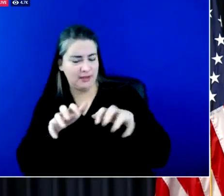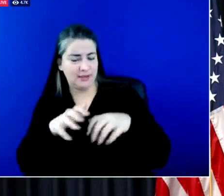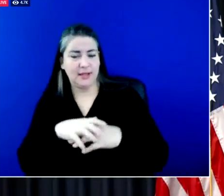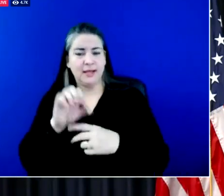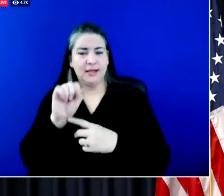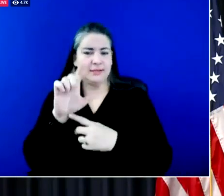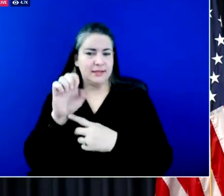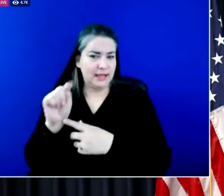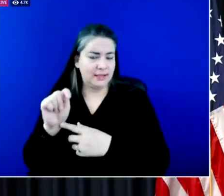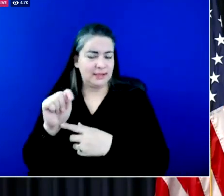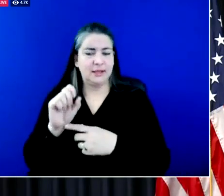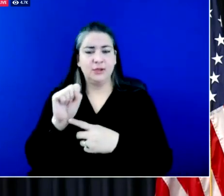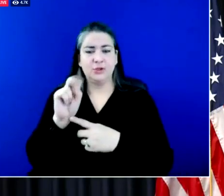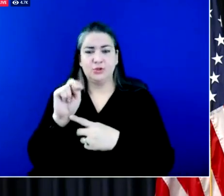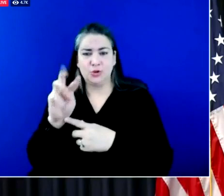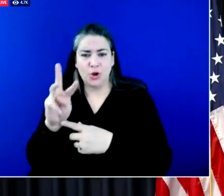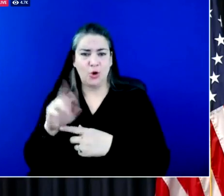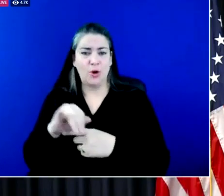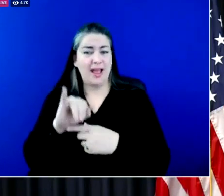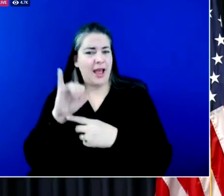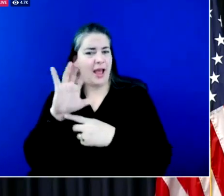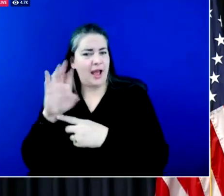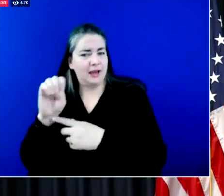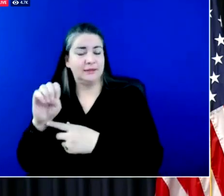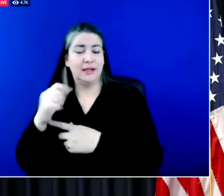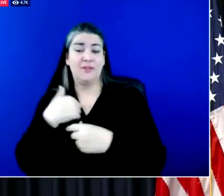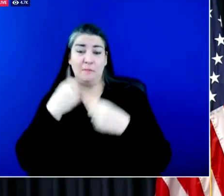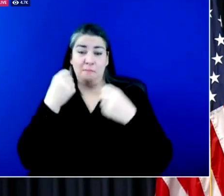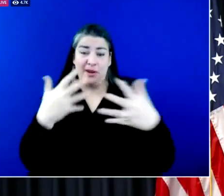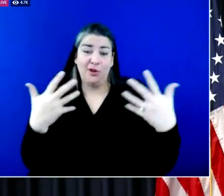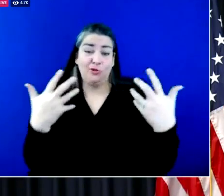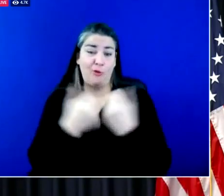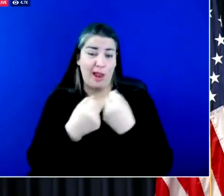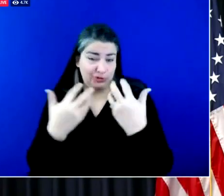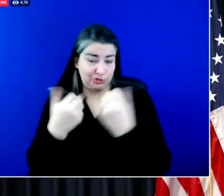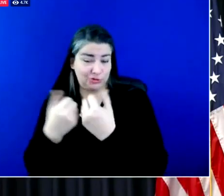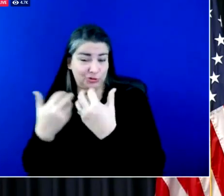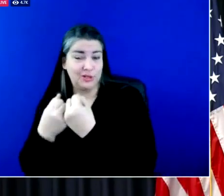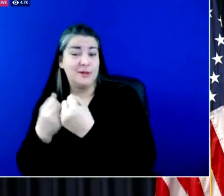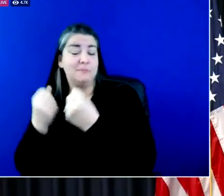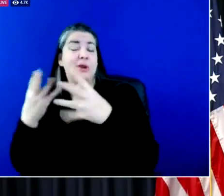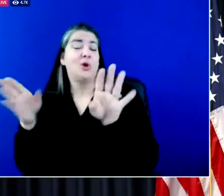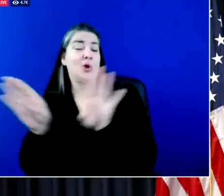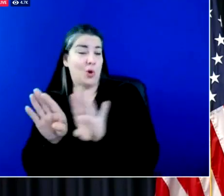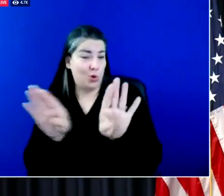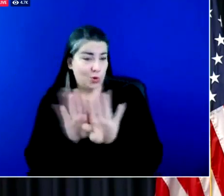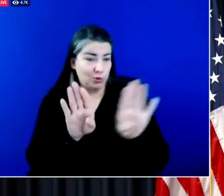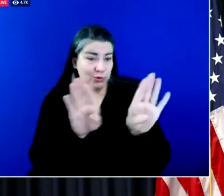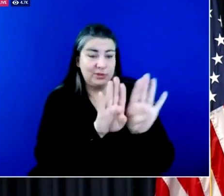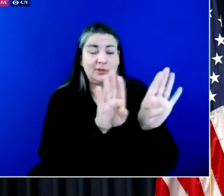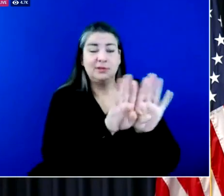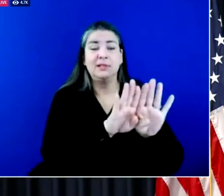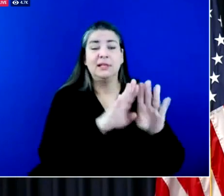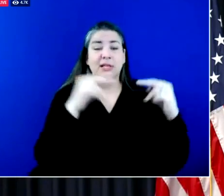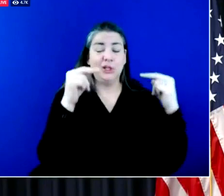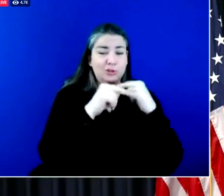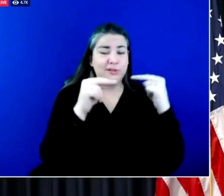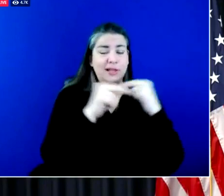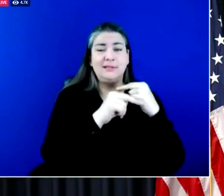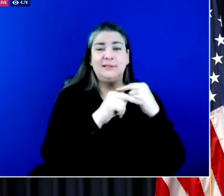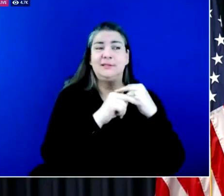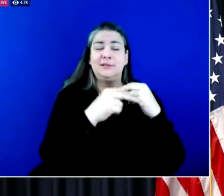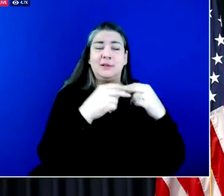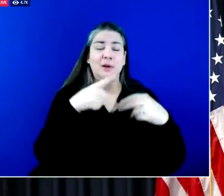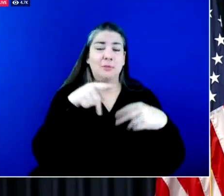ice. There have been multiple crashes and intermittent closures on interstates, parkways and major routes across the state since